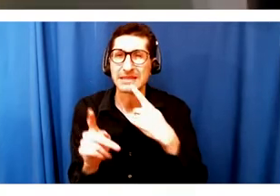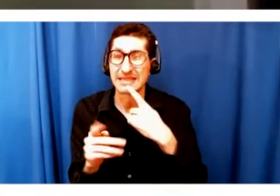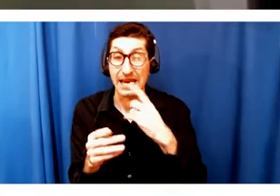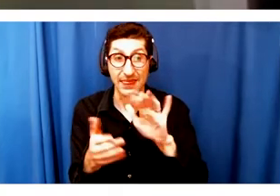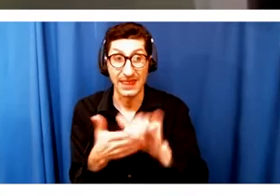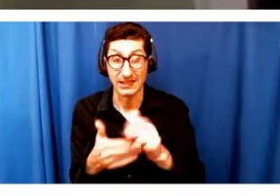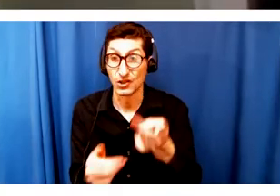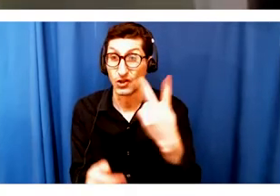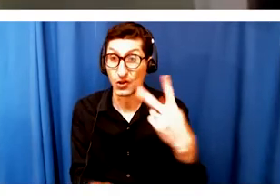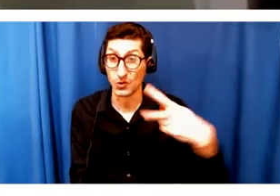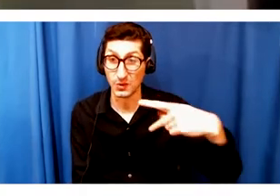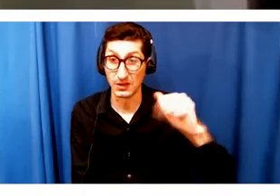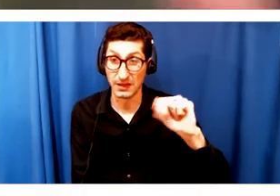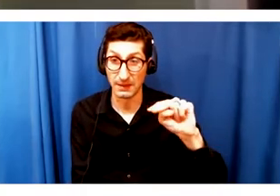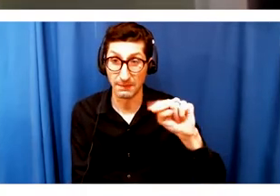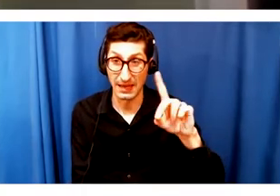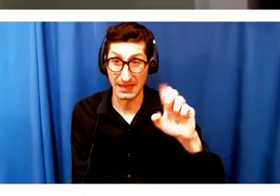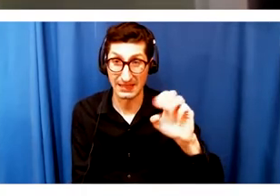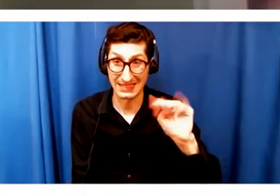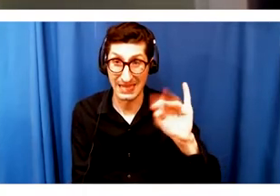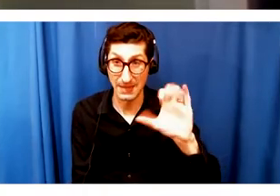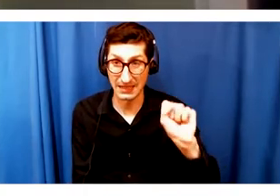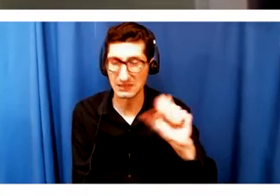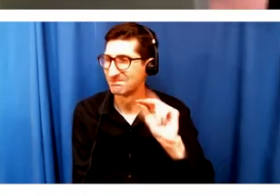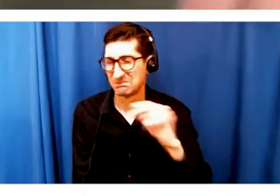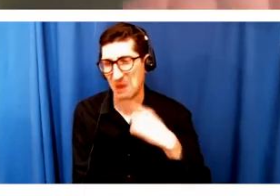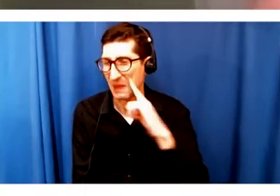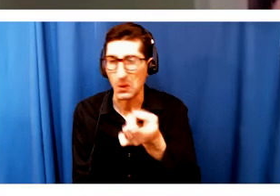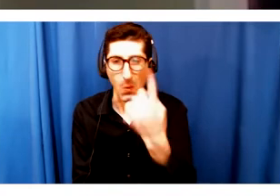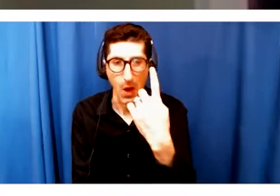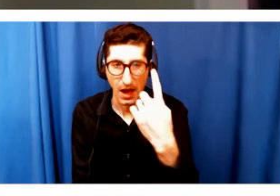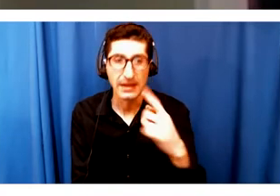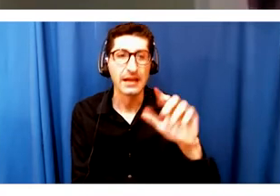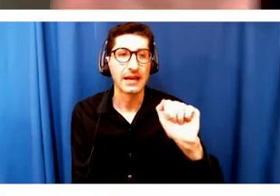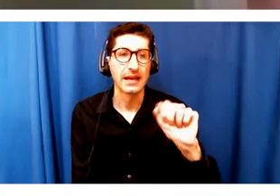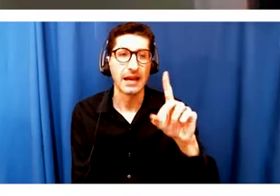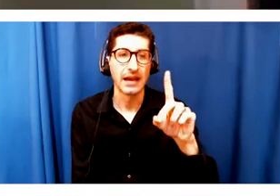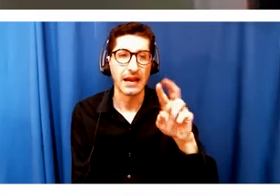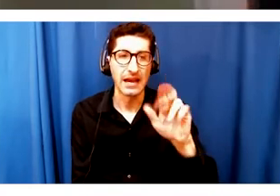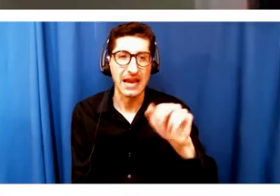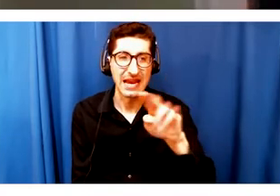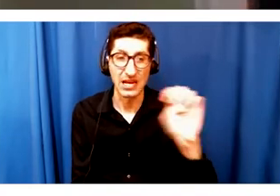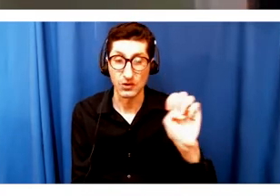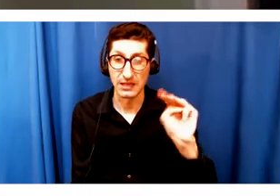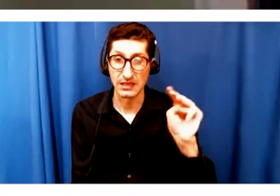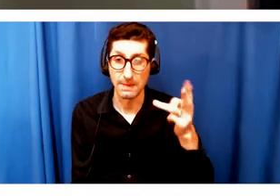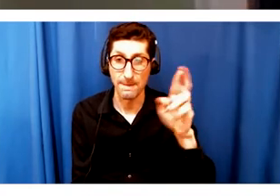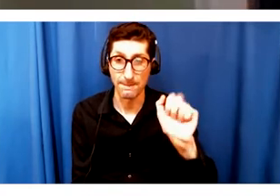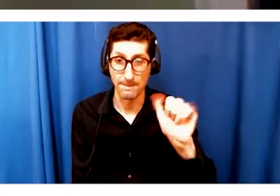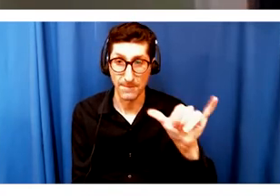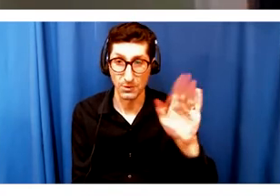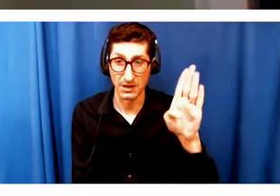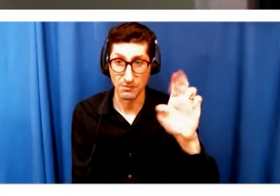us everything. It's like Adrienne Murray Brown says, you know, nothing is broken, nothing is different, just everything is being revealed. It